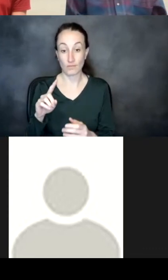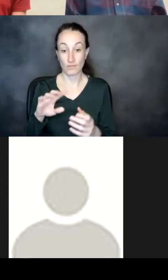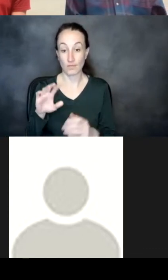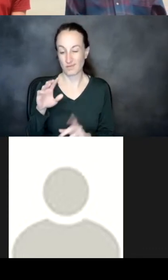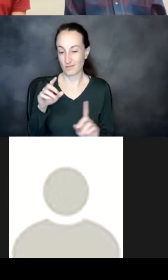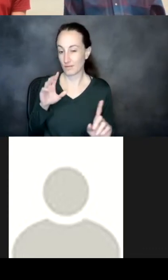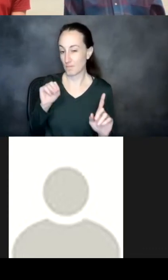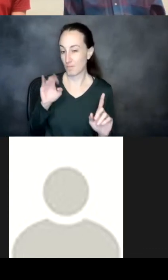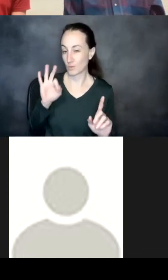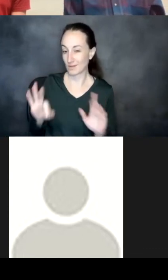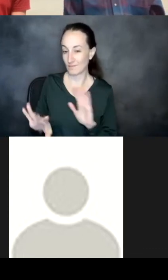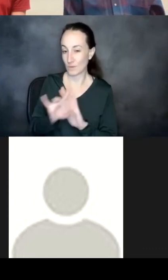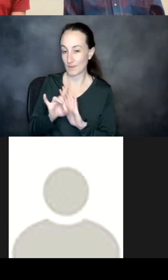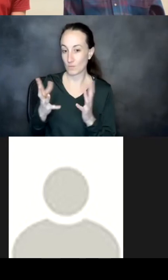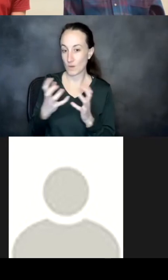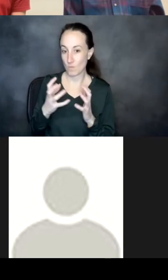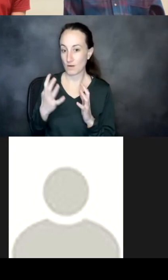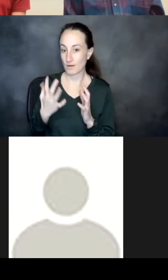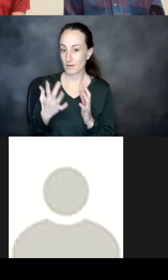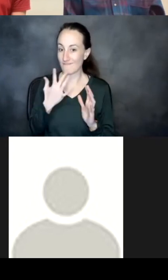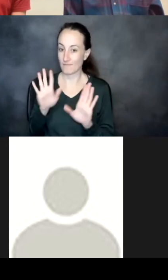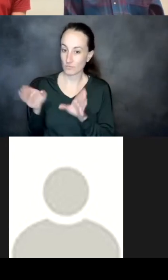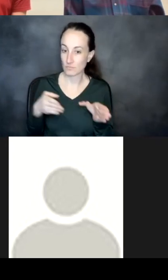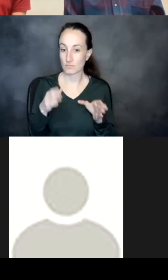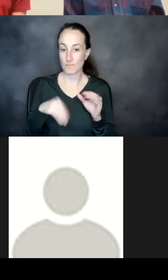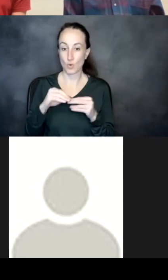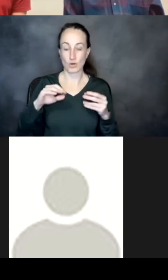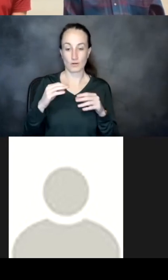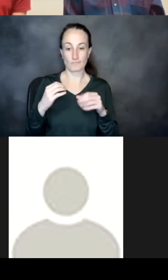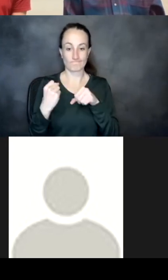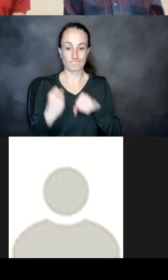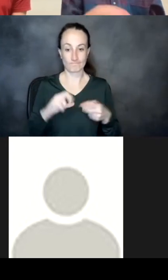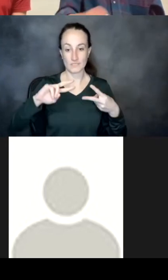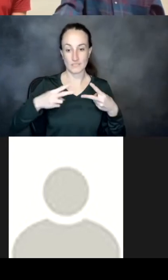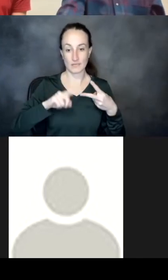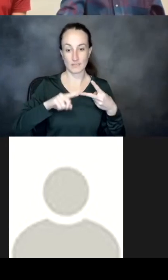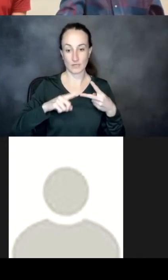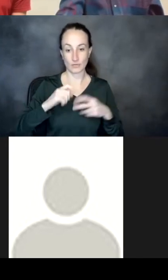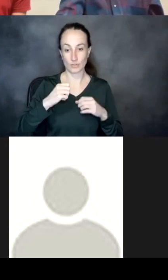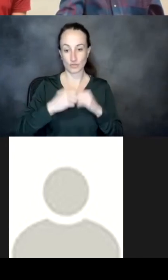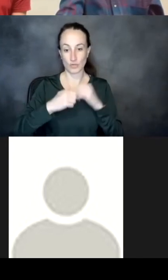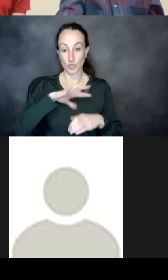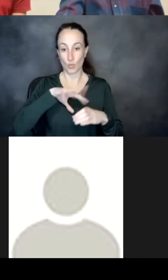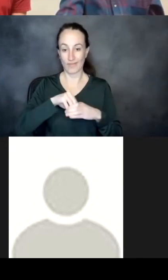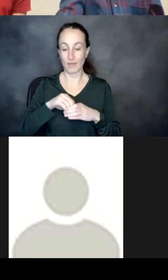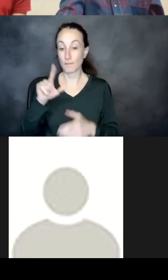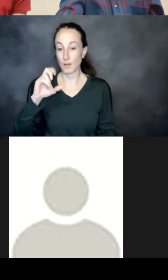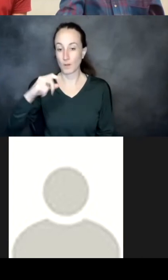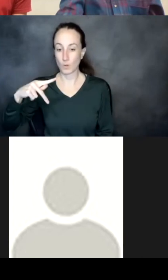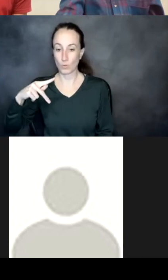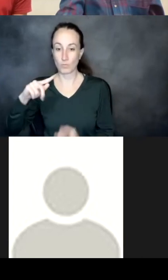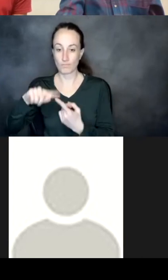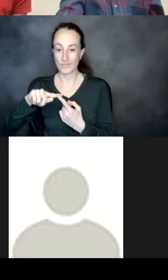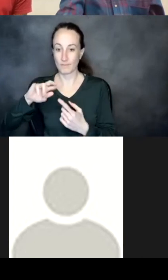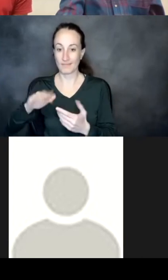favored motifs that had more secondary structure um in it but loops would be the the next more challenging thing to go